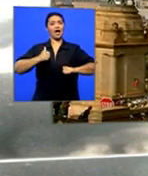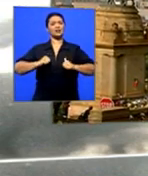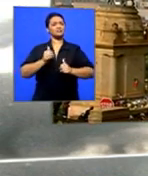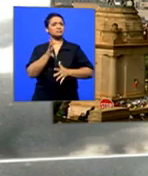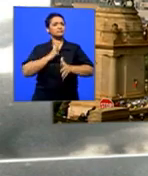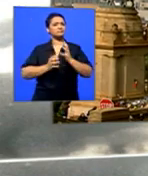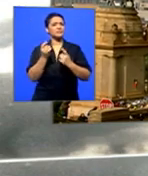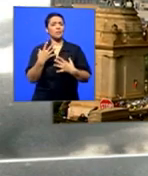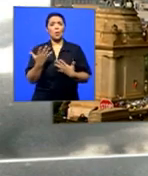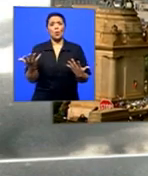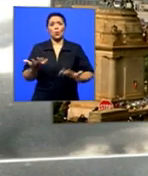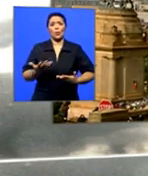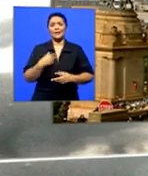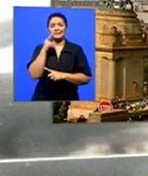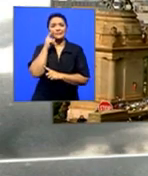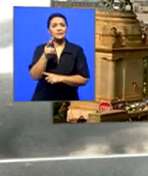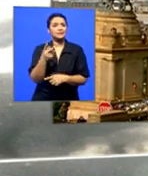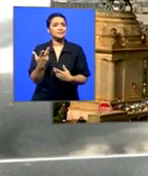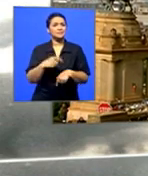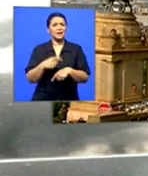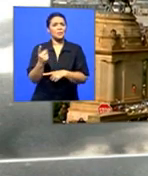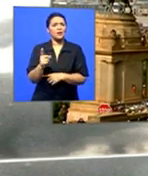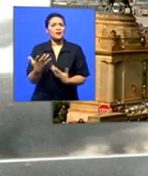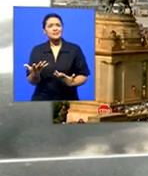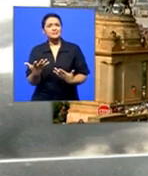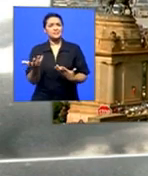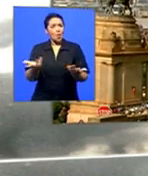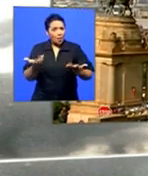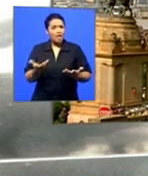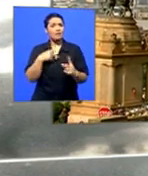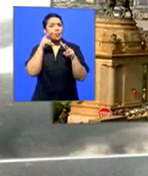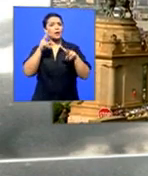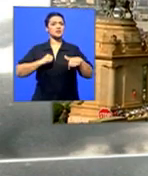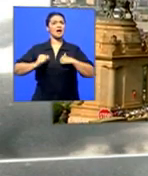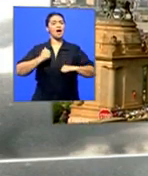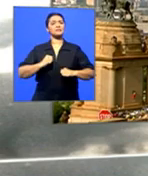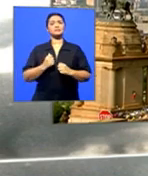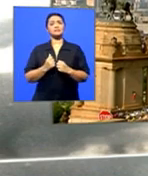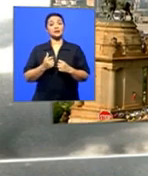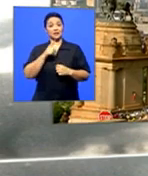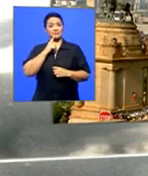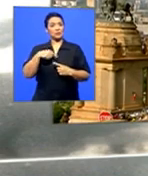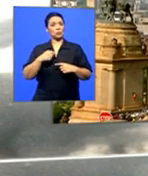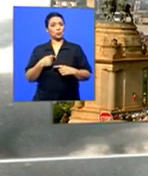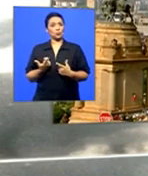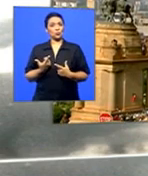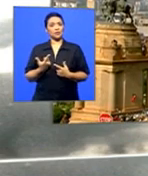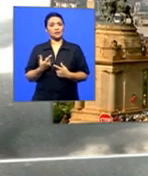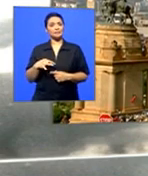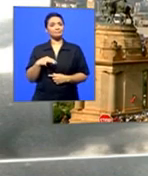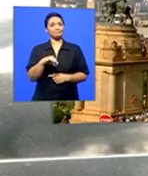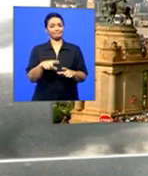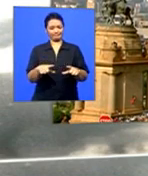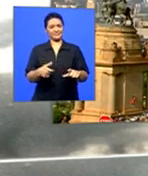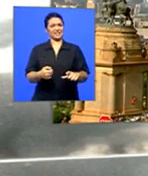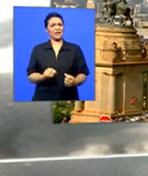details of where we can go, when it is, what time it is, and how much do we have to give towards this